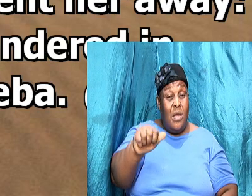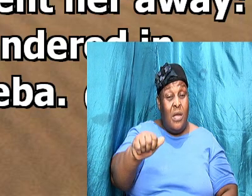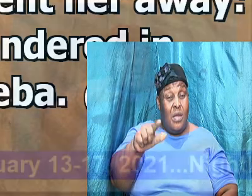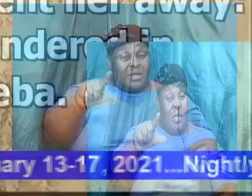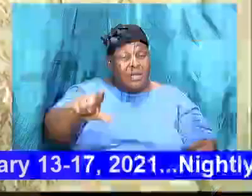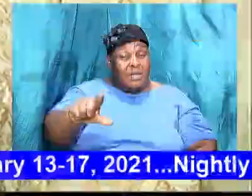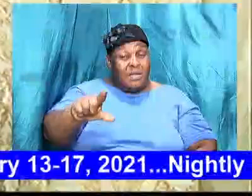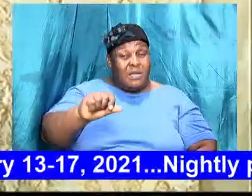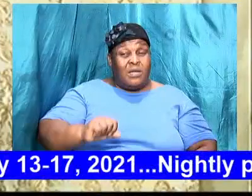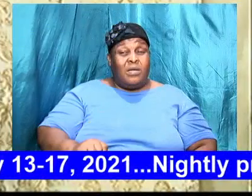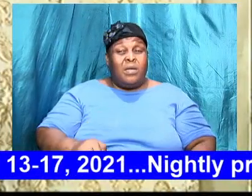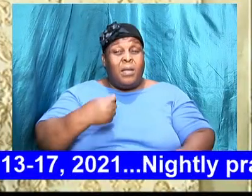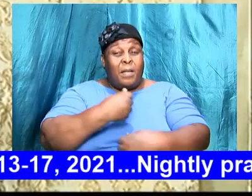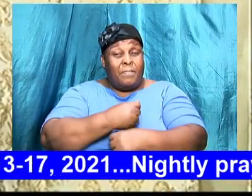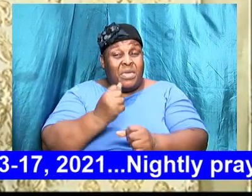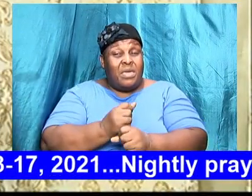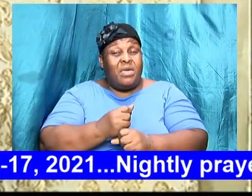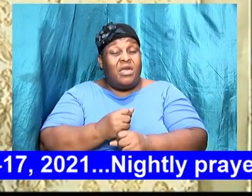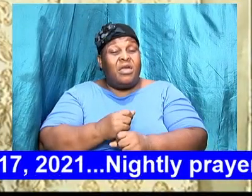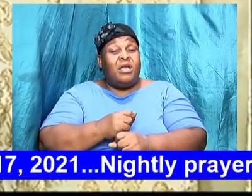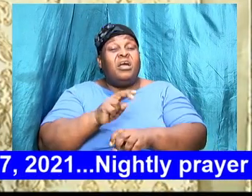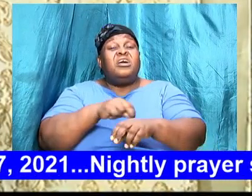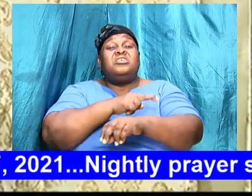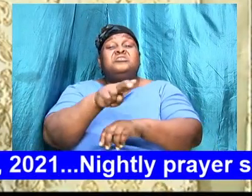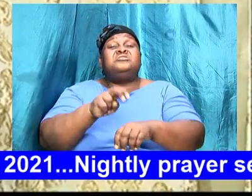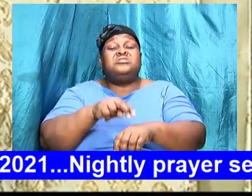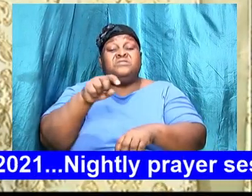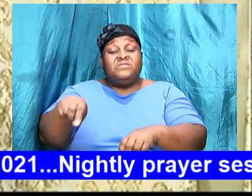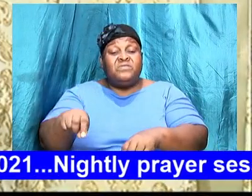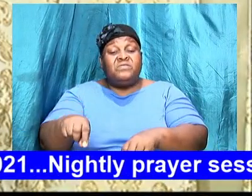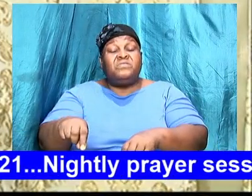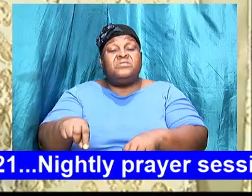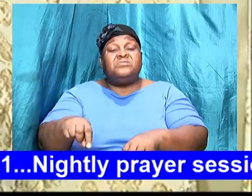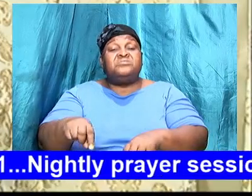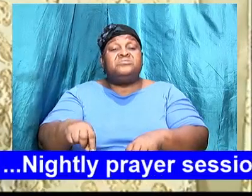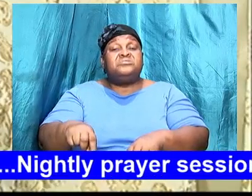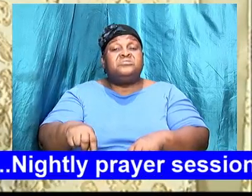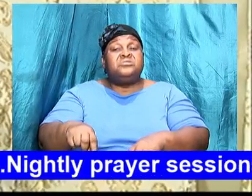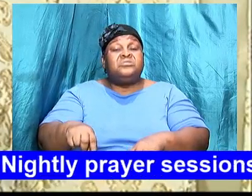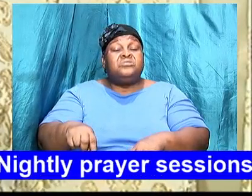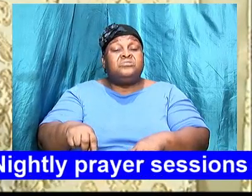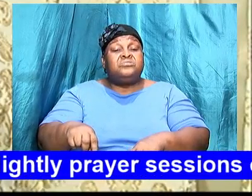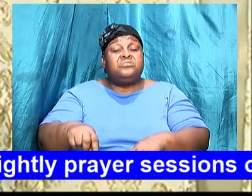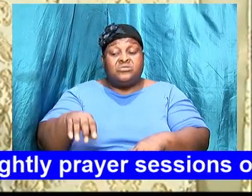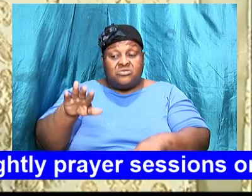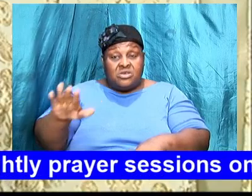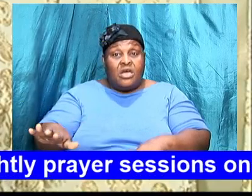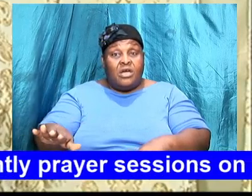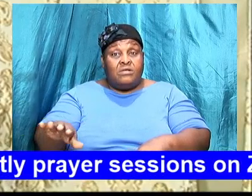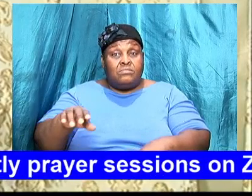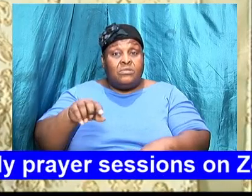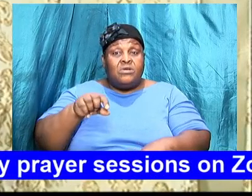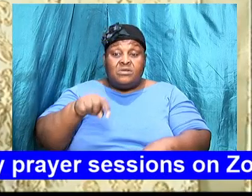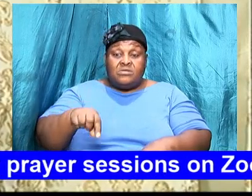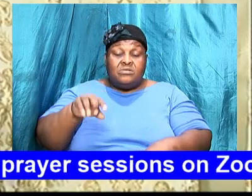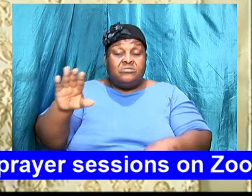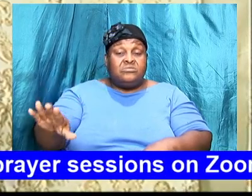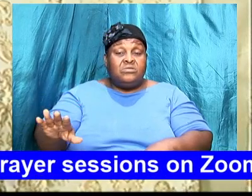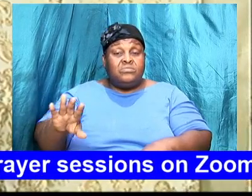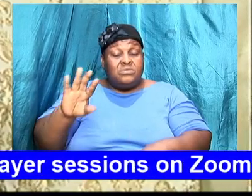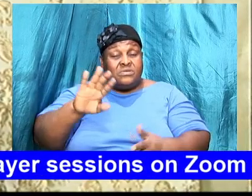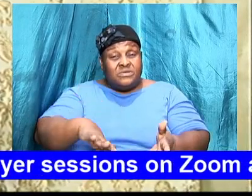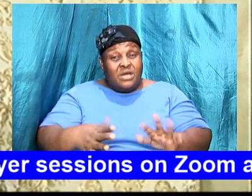I am going to make a nation of this child that this child would have died because when they went out there in the wilderness